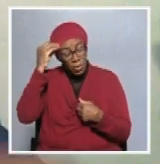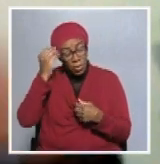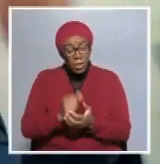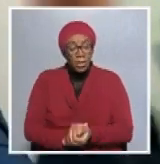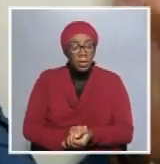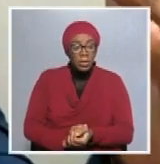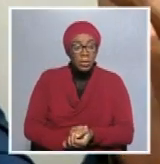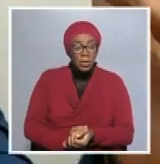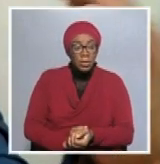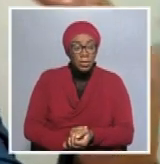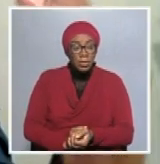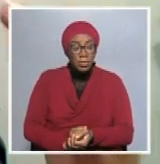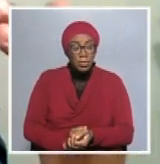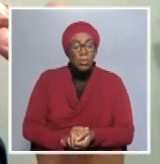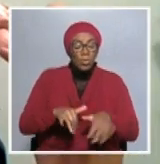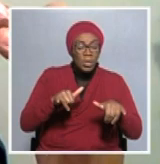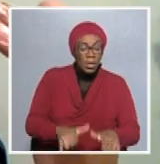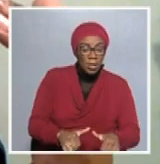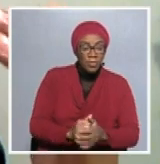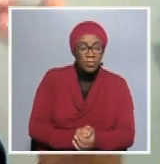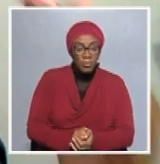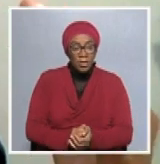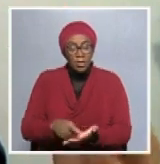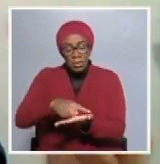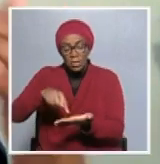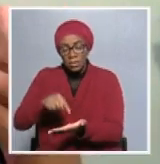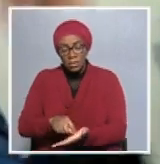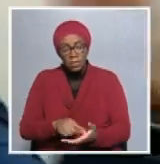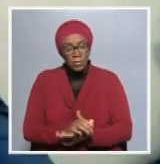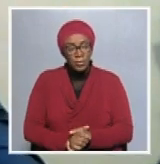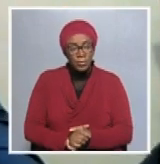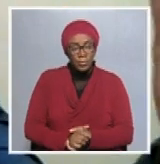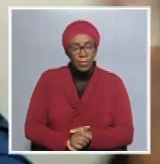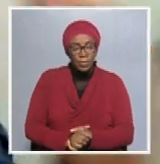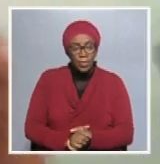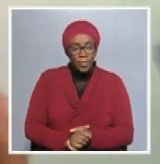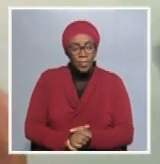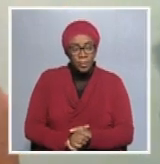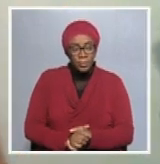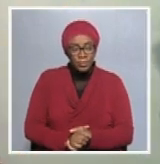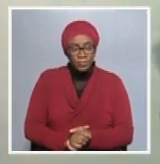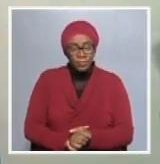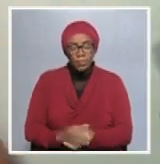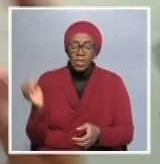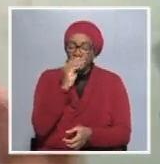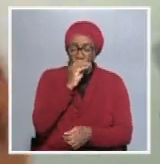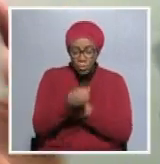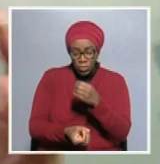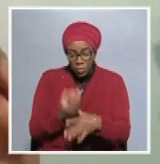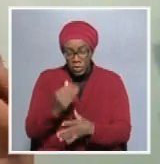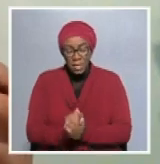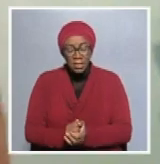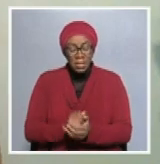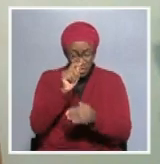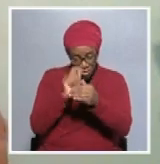which markets boost production, unlike the 16th century whereby production was pulling markets. So each and every market that you